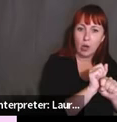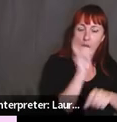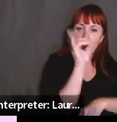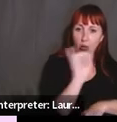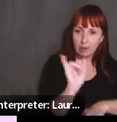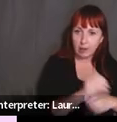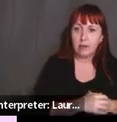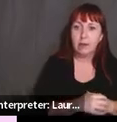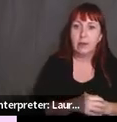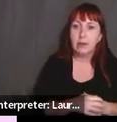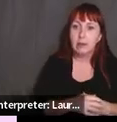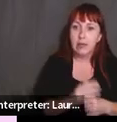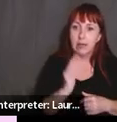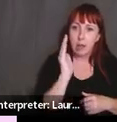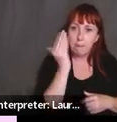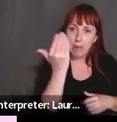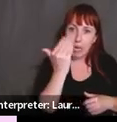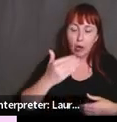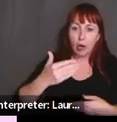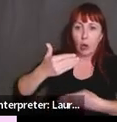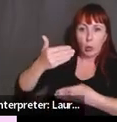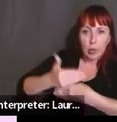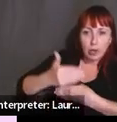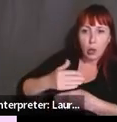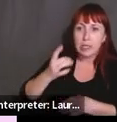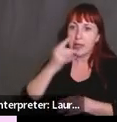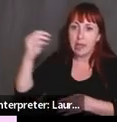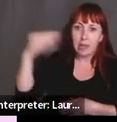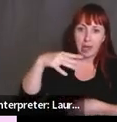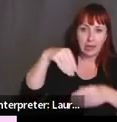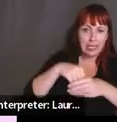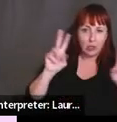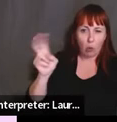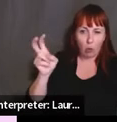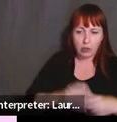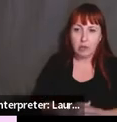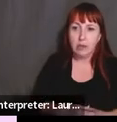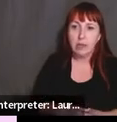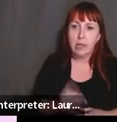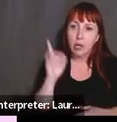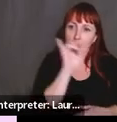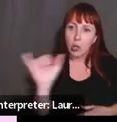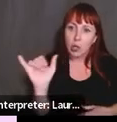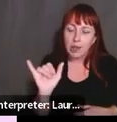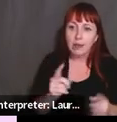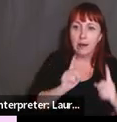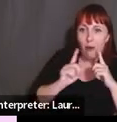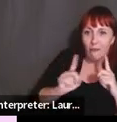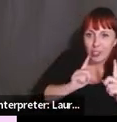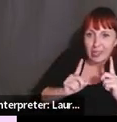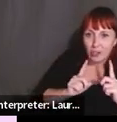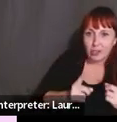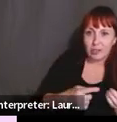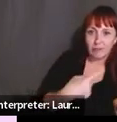um, mirror windows and sliding doors. Uh, it, it looks like conversations about